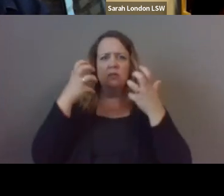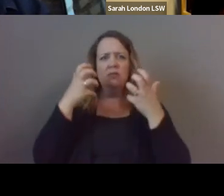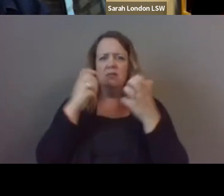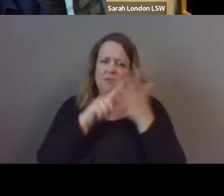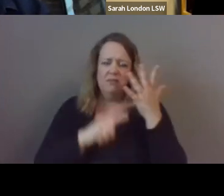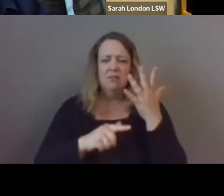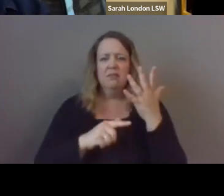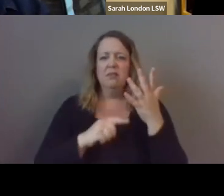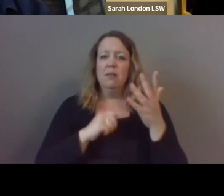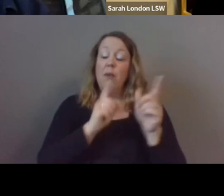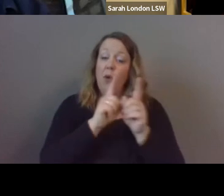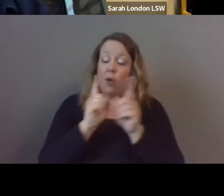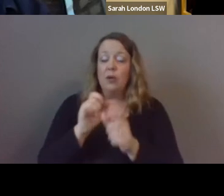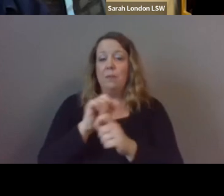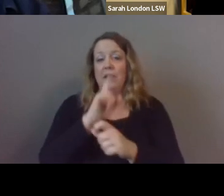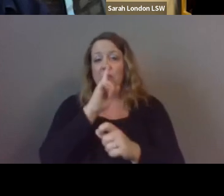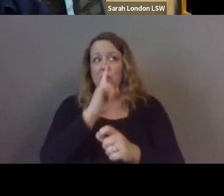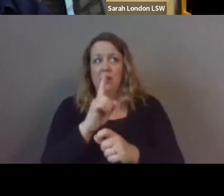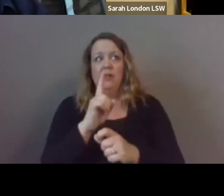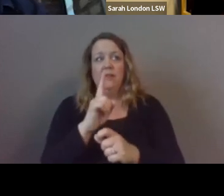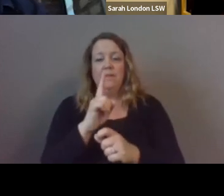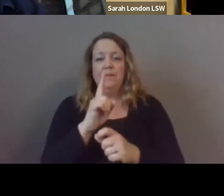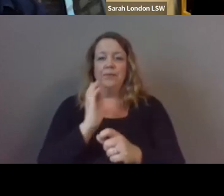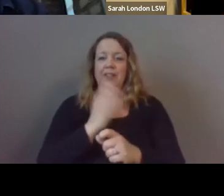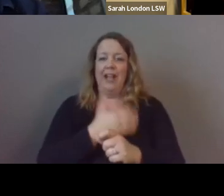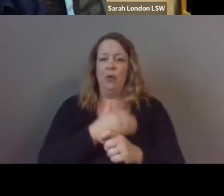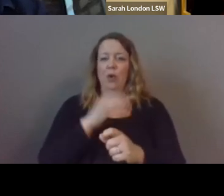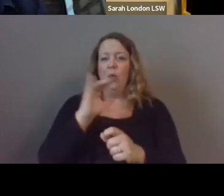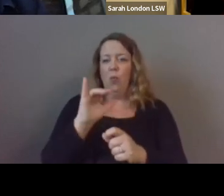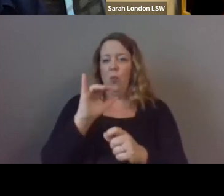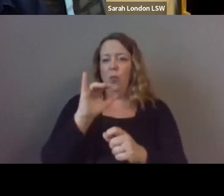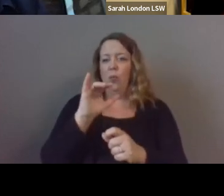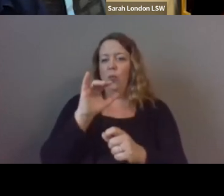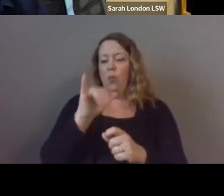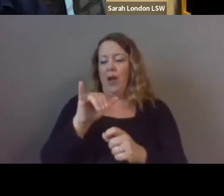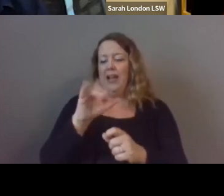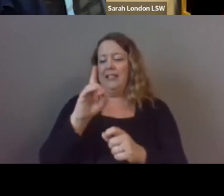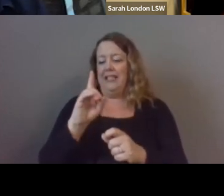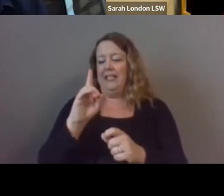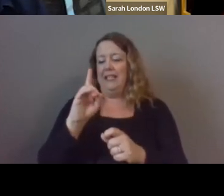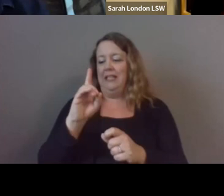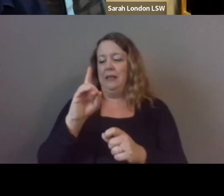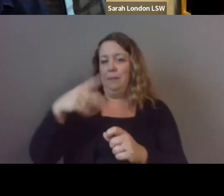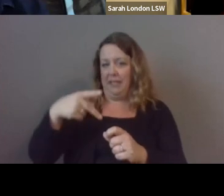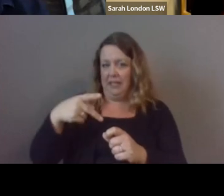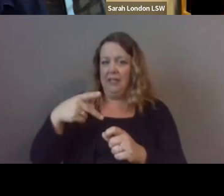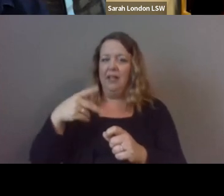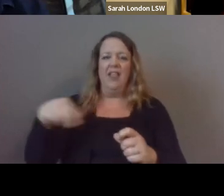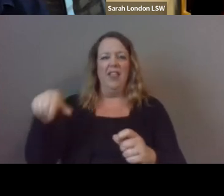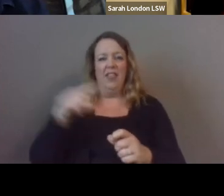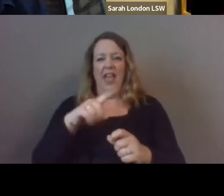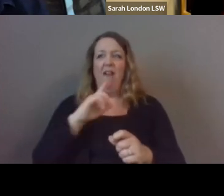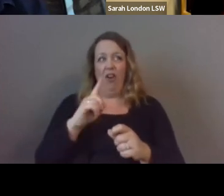making sure that our our ydps or youth development professionals our staff sit right next to that